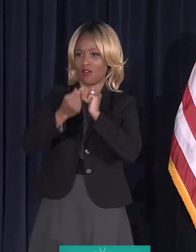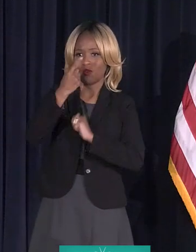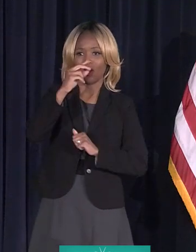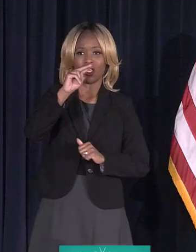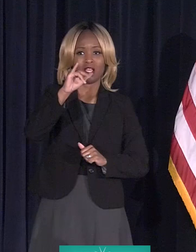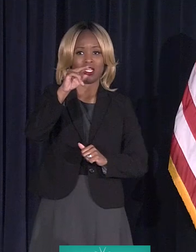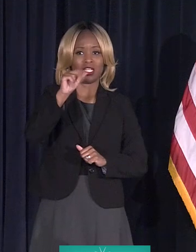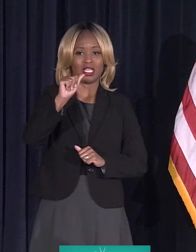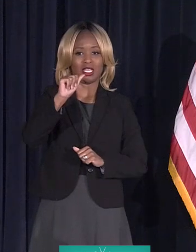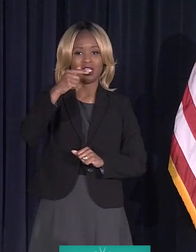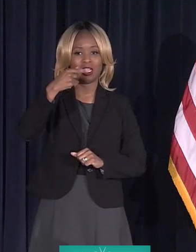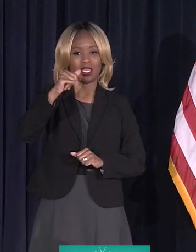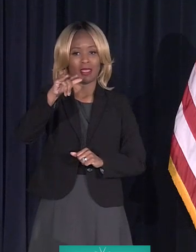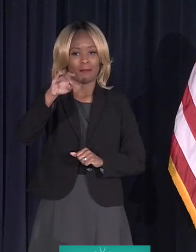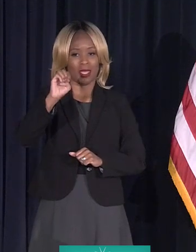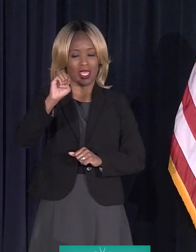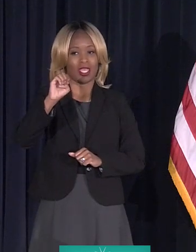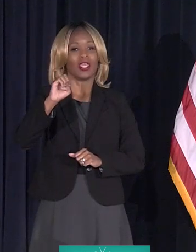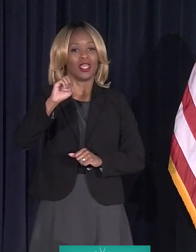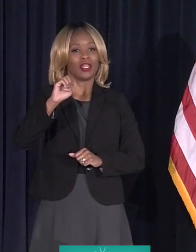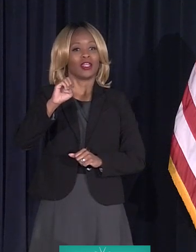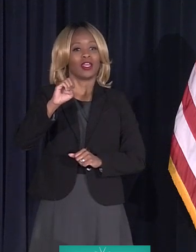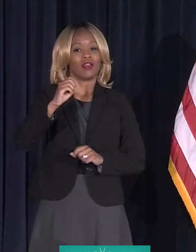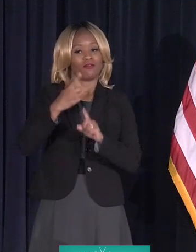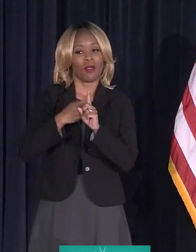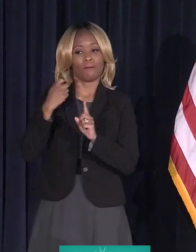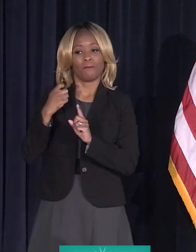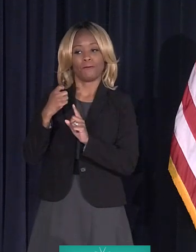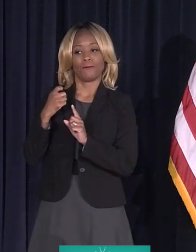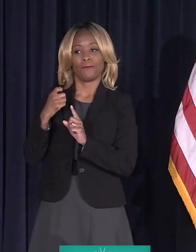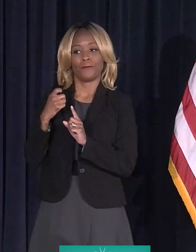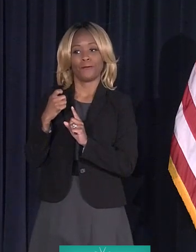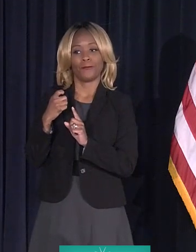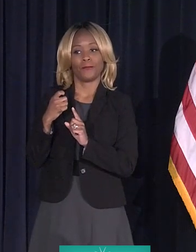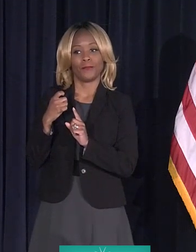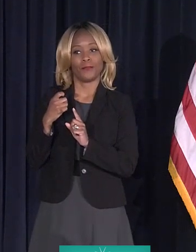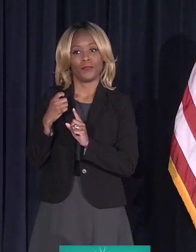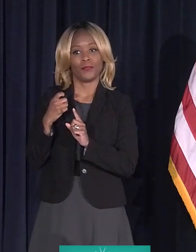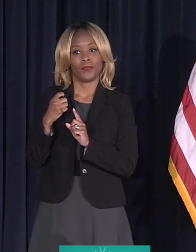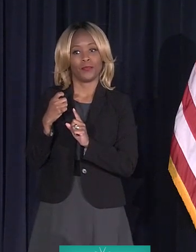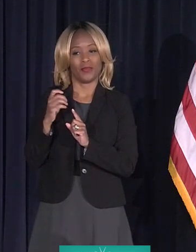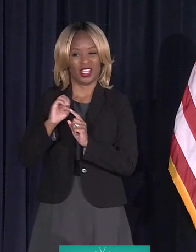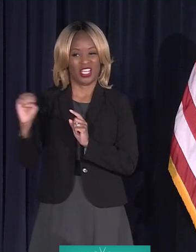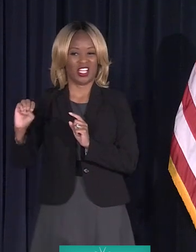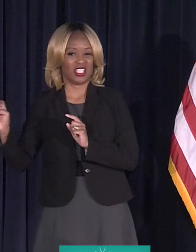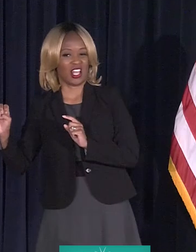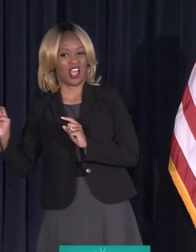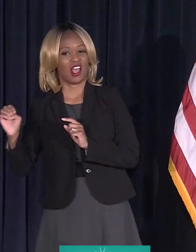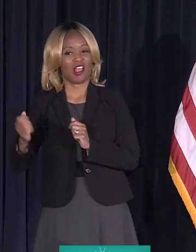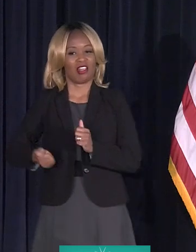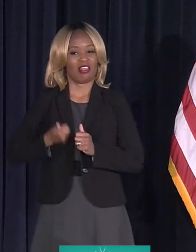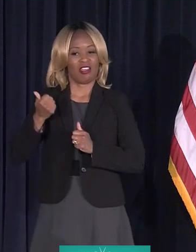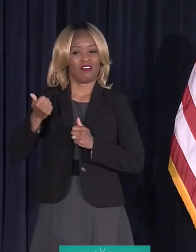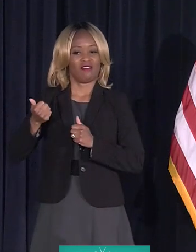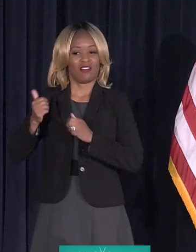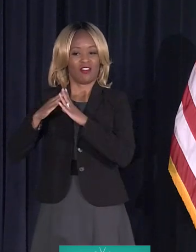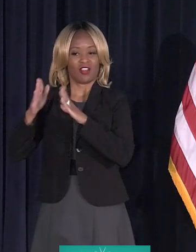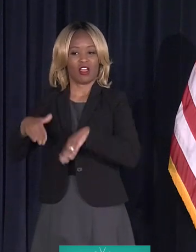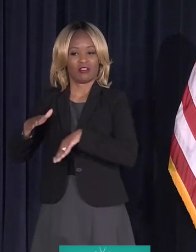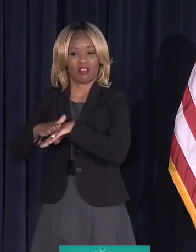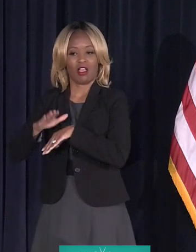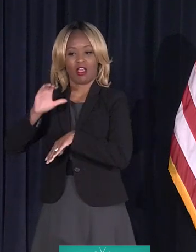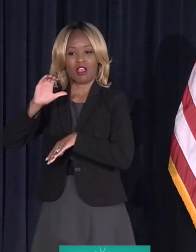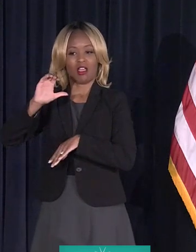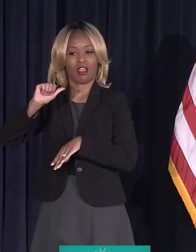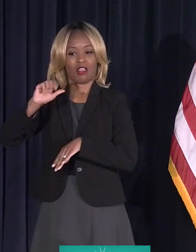Payne from the east side. I live on, I have a house over here on